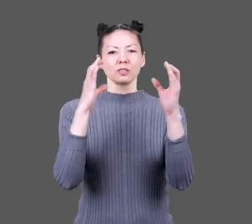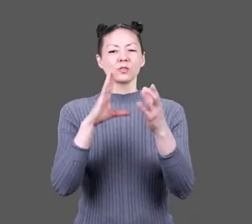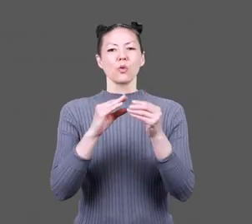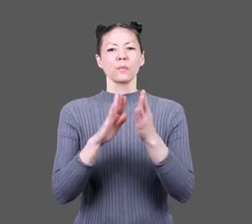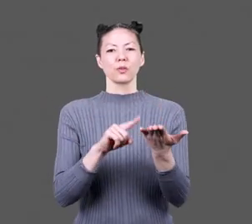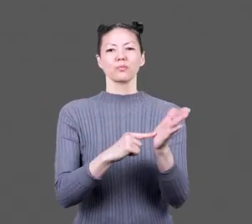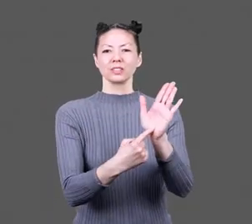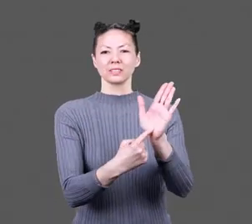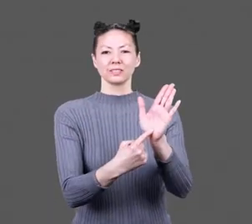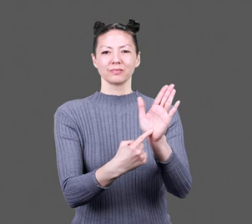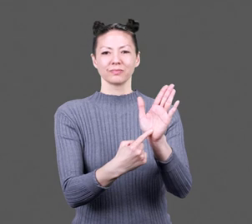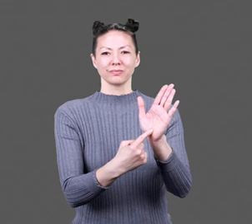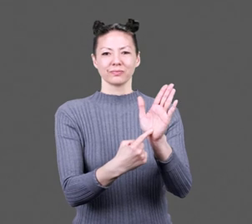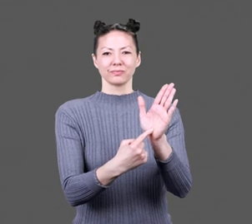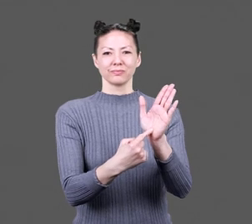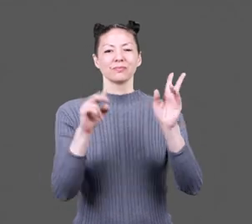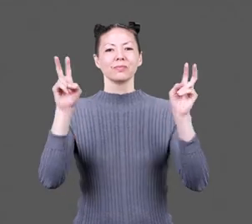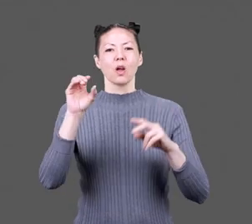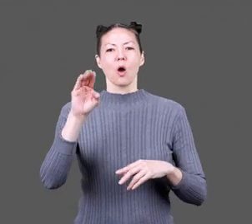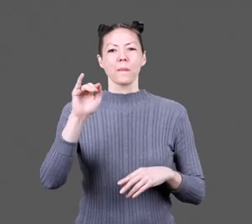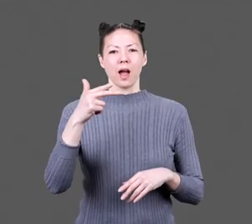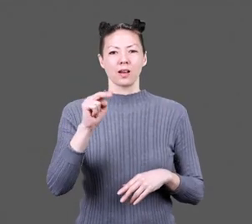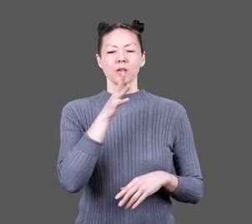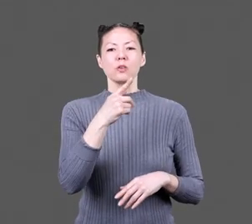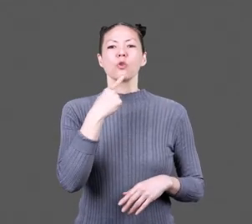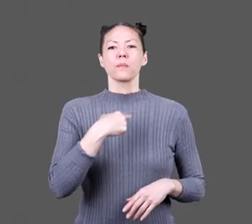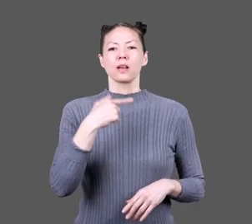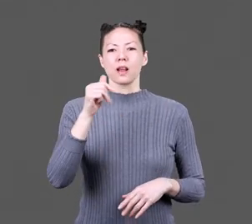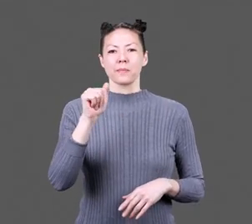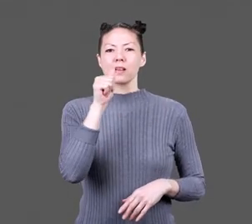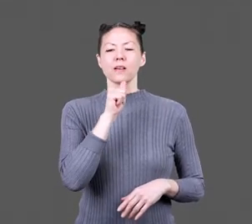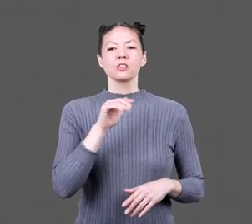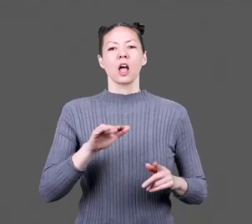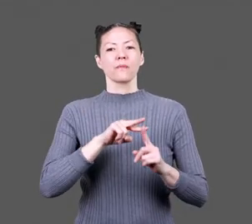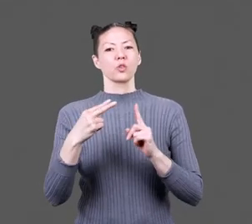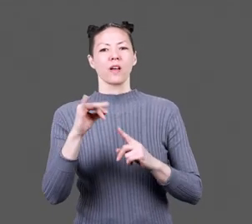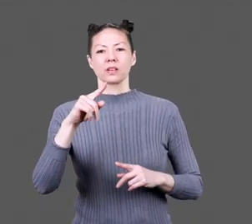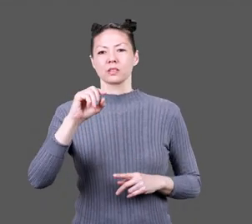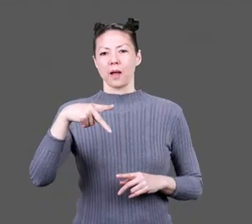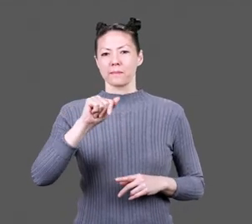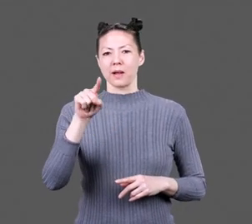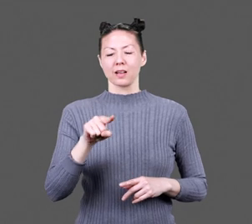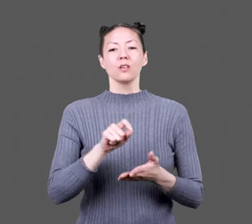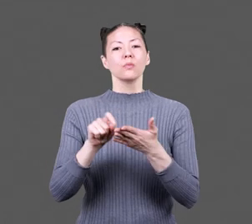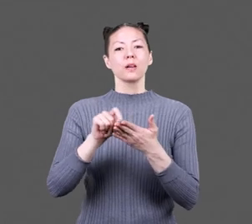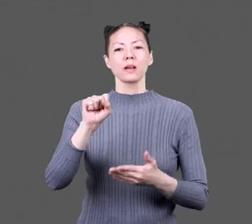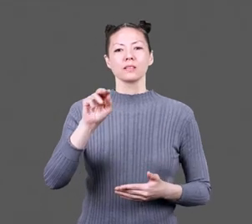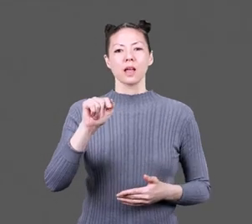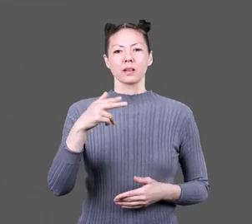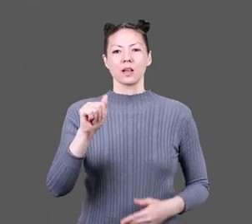Imagination Storybooks presents Obachan Told Me, Gaman, A Child's View of Topaz.